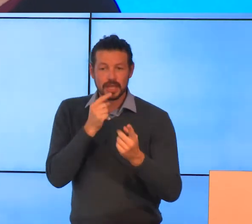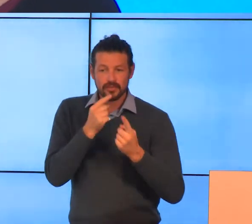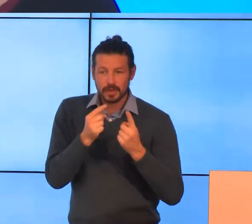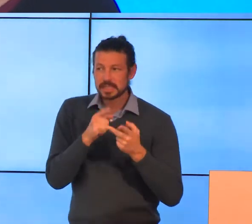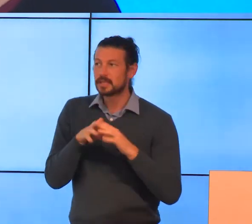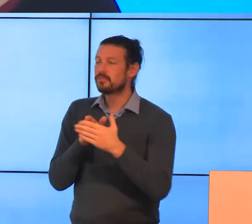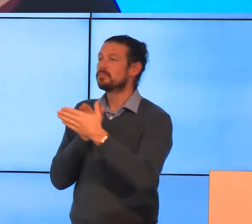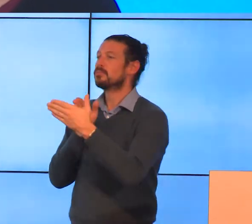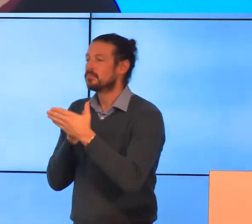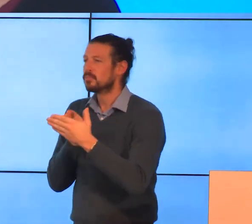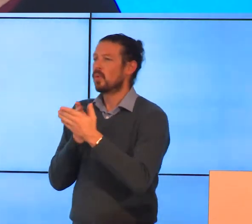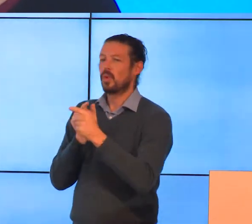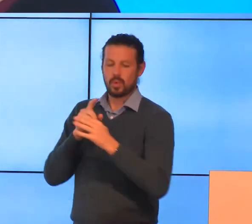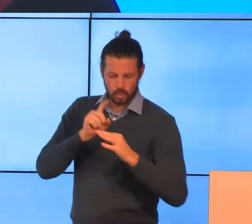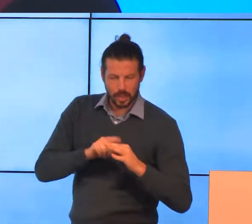difficulties or questions.